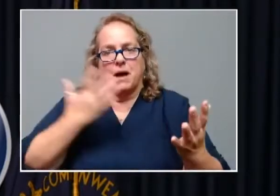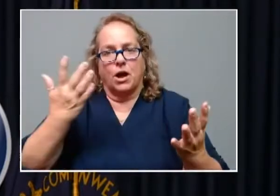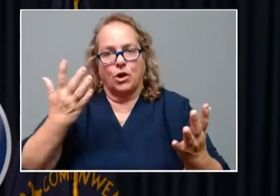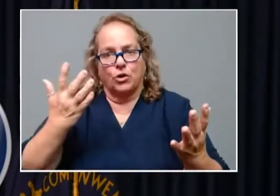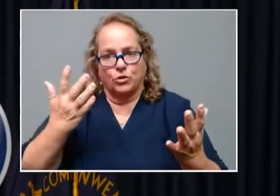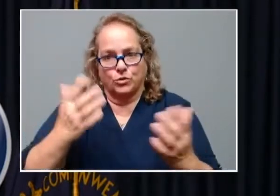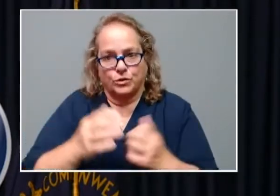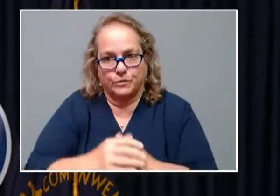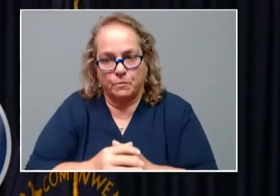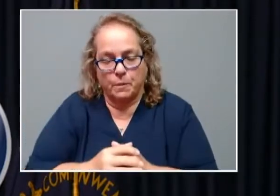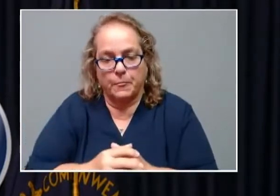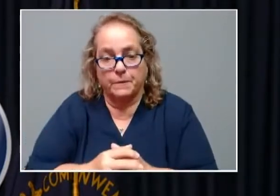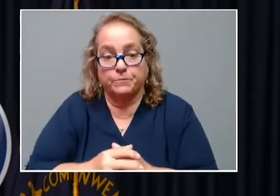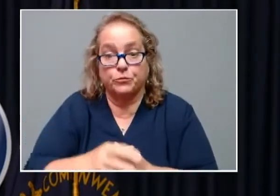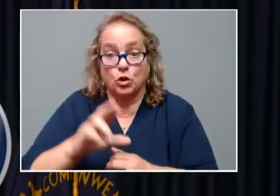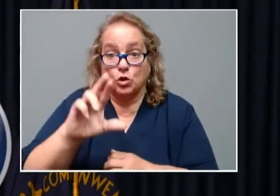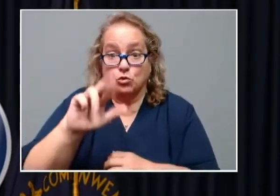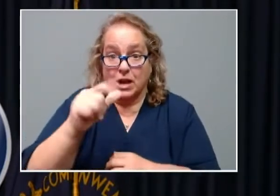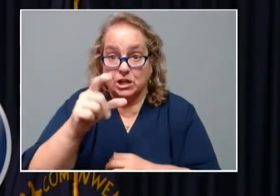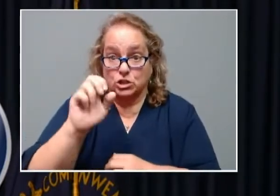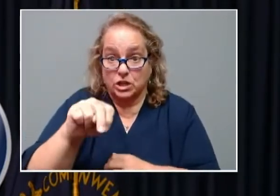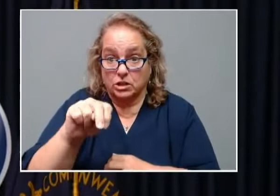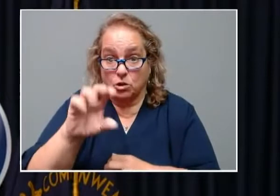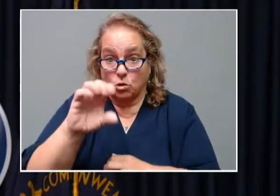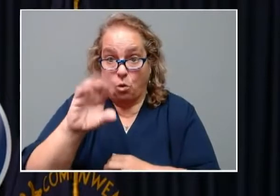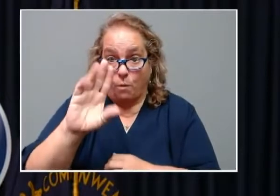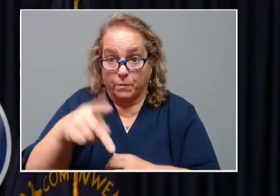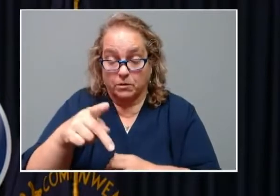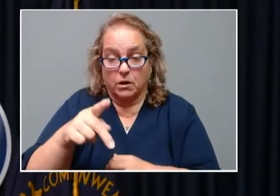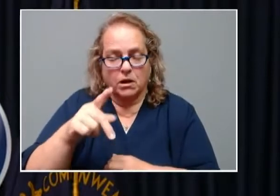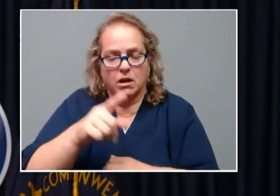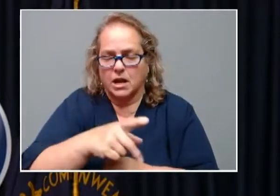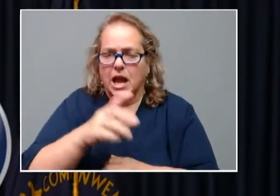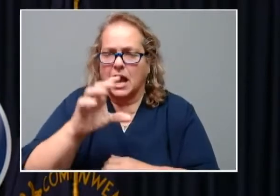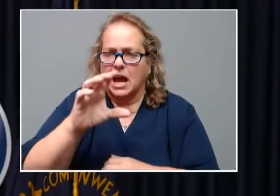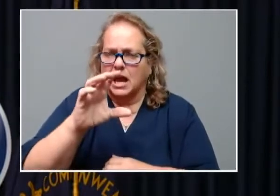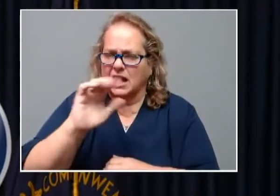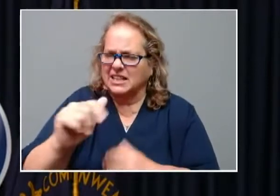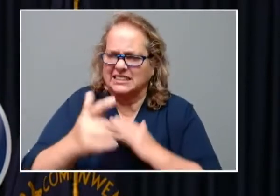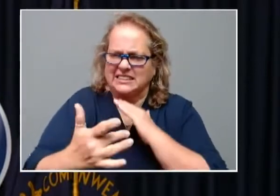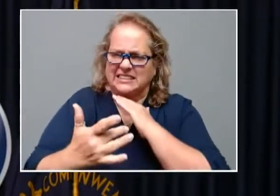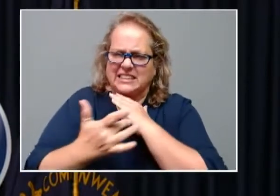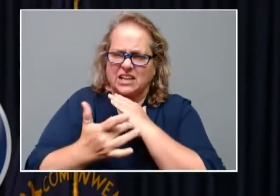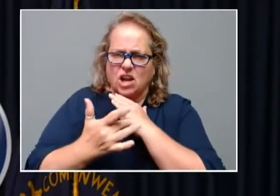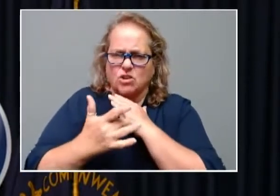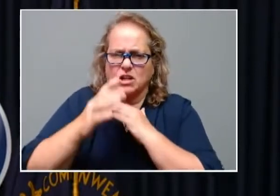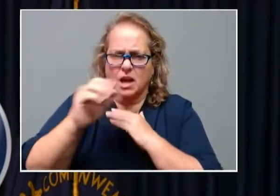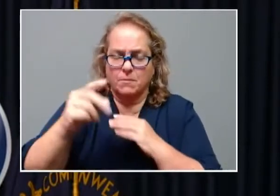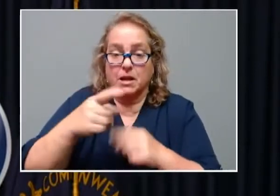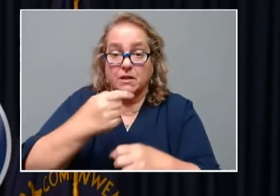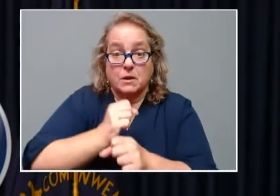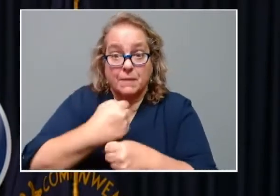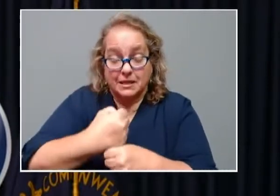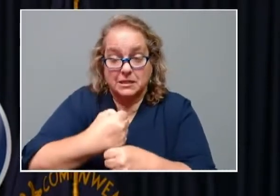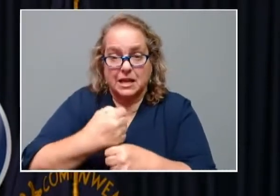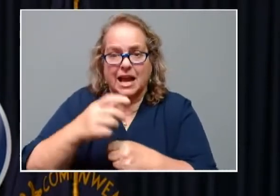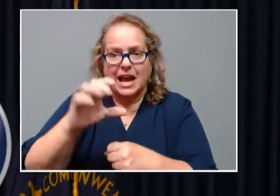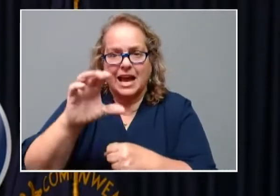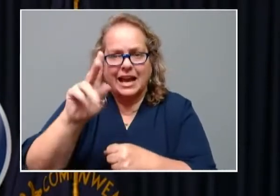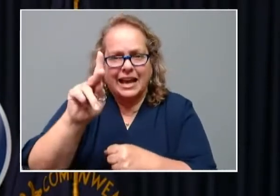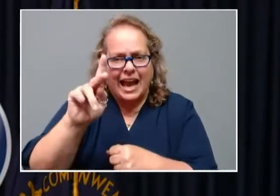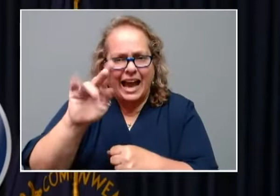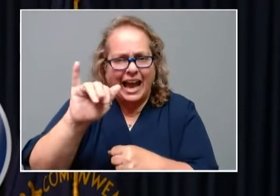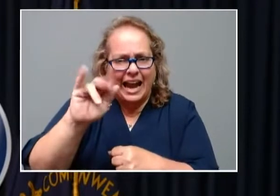Ragent Corporation, a cutting-edge technology company that provides kinetic mesh wireless networks, which are used